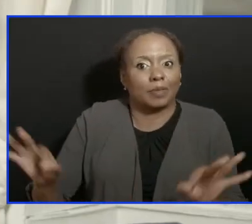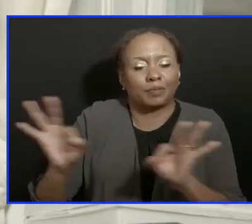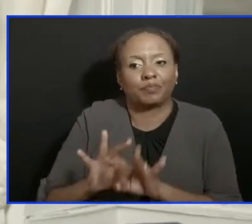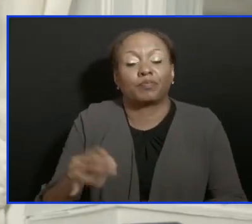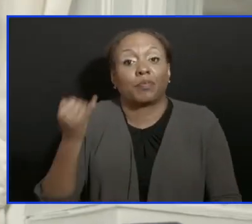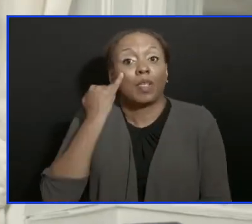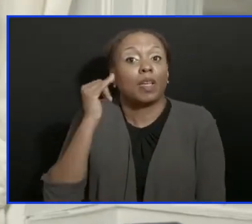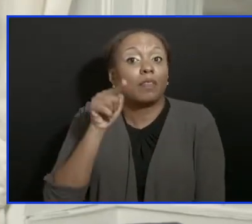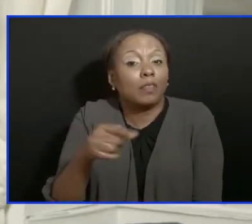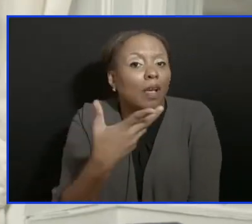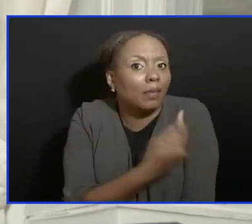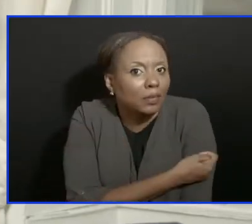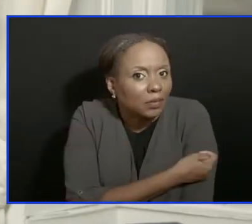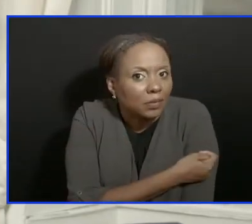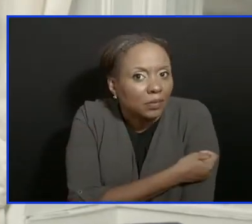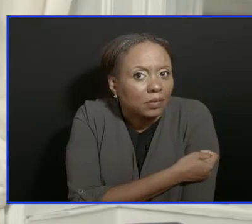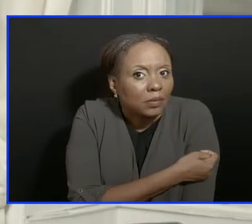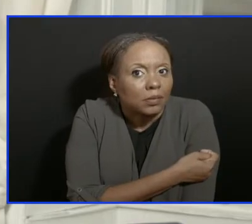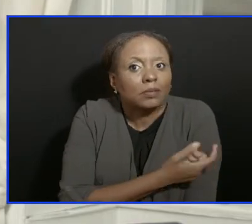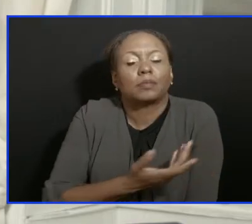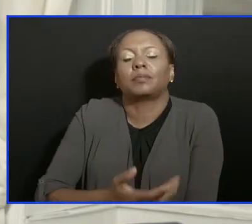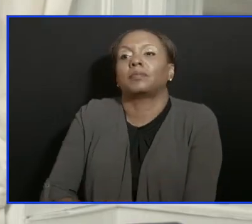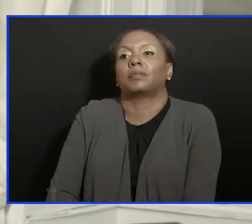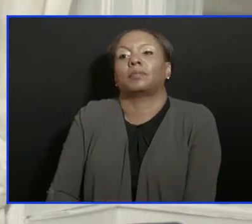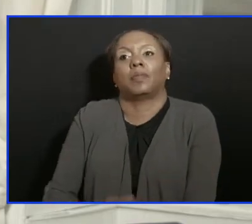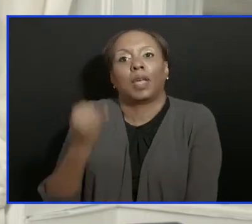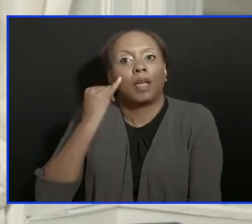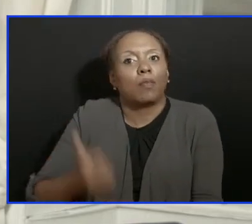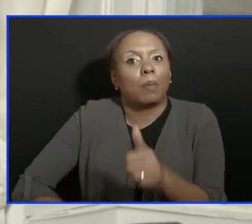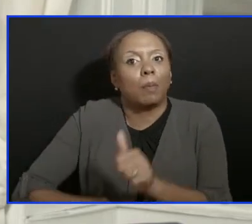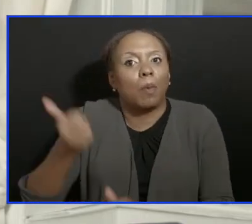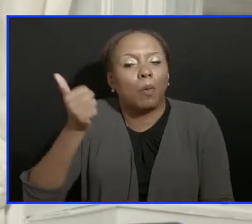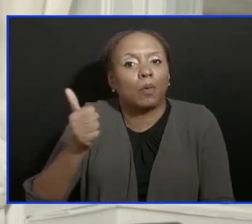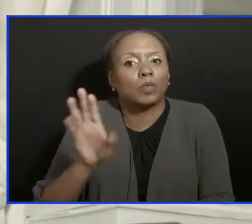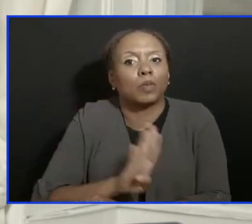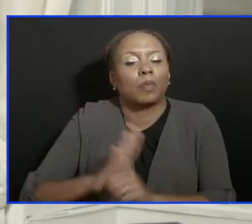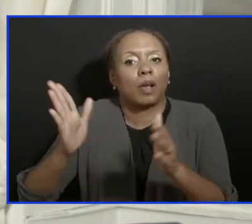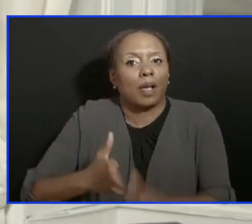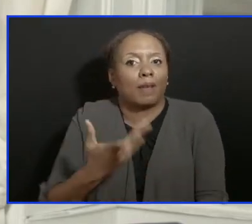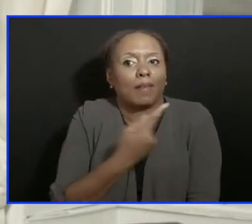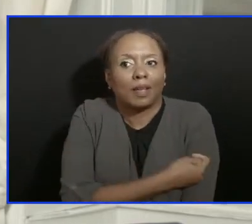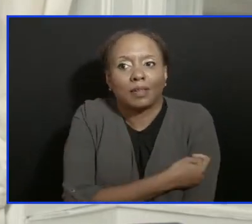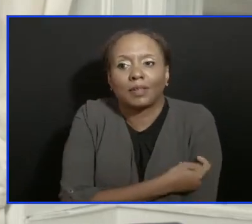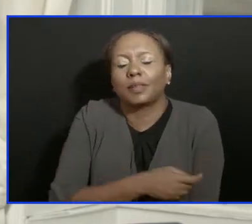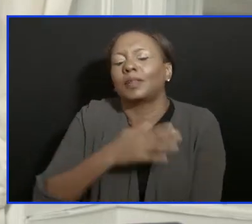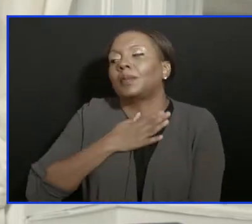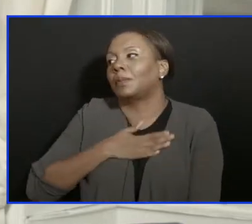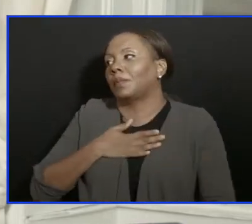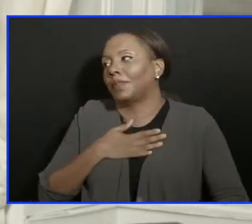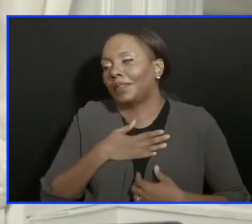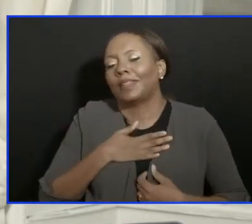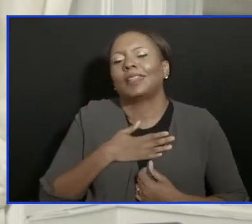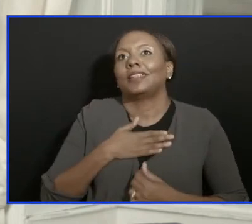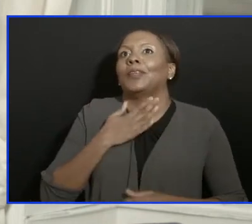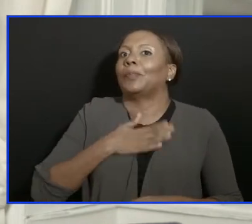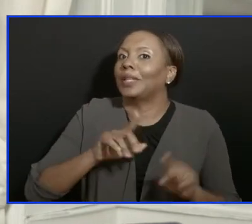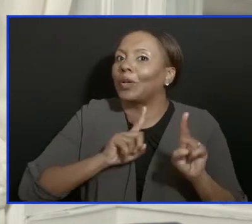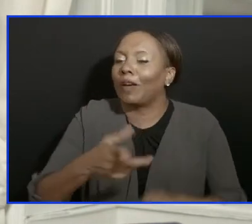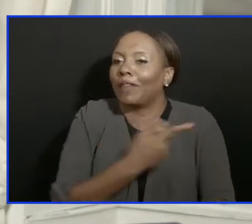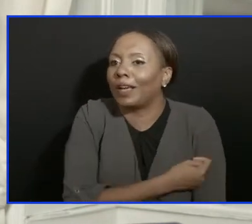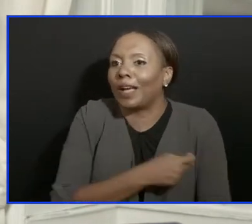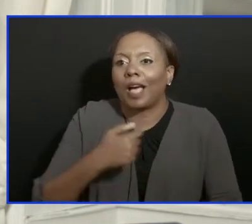you get vaccinated and most of the Barbados get vaccinated and you live it to my challenge, do not make me look like a fool in this country,